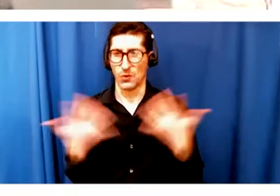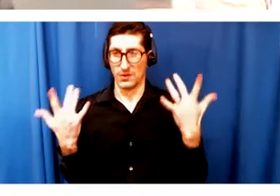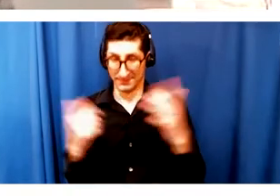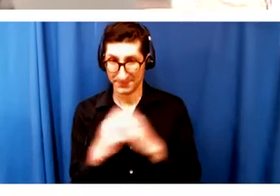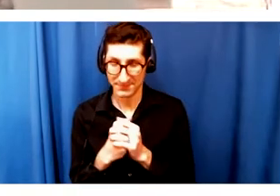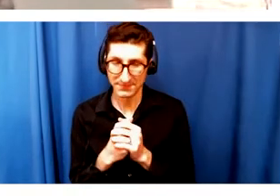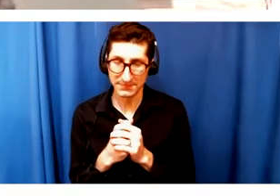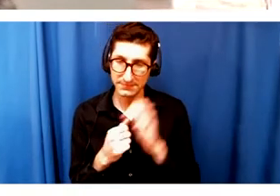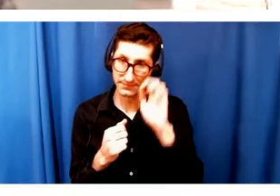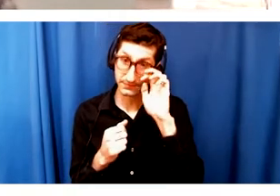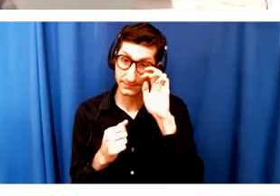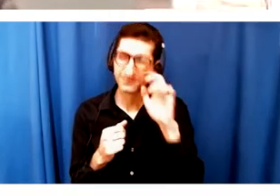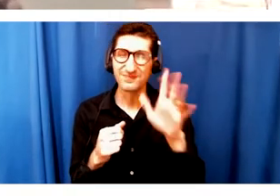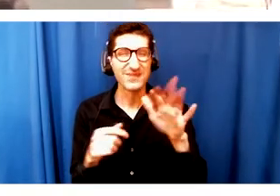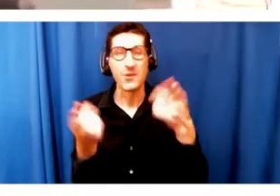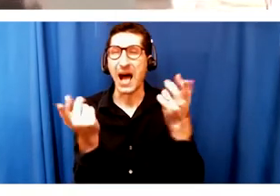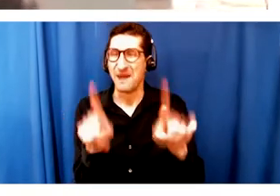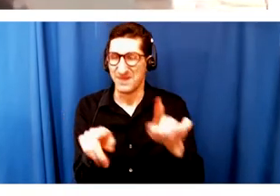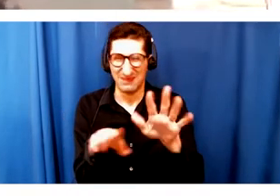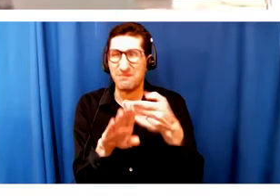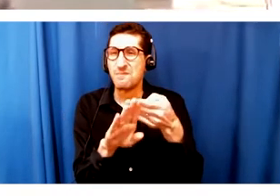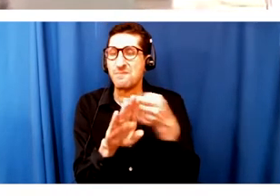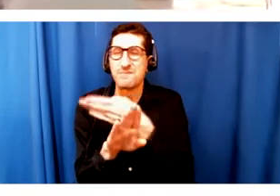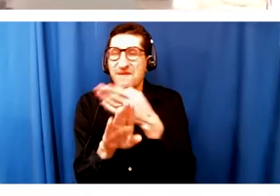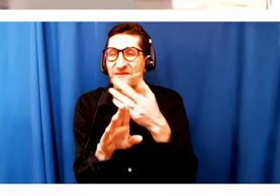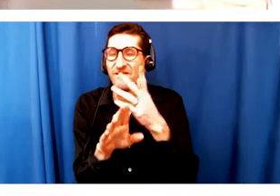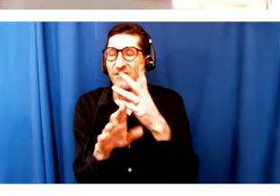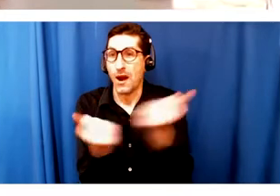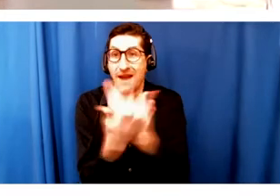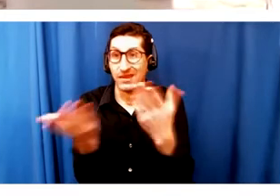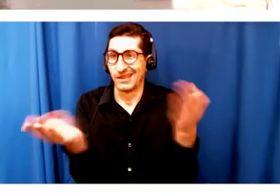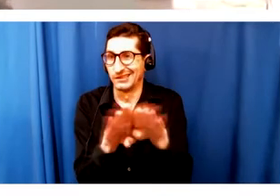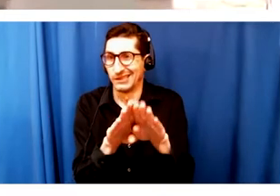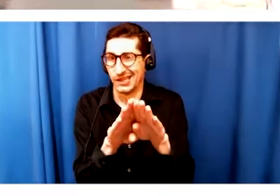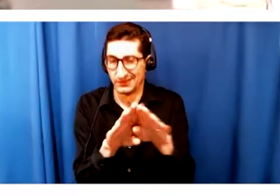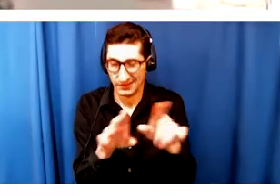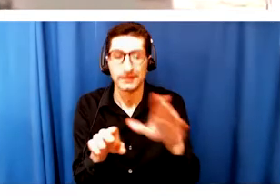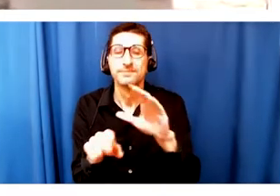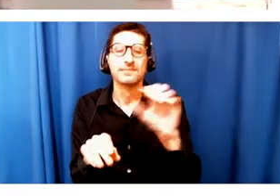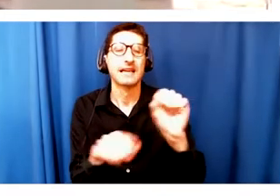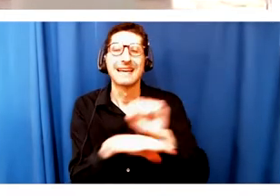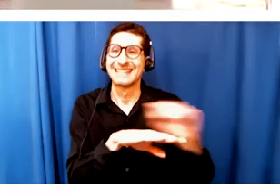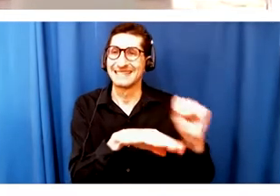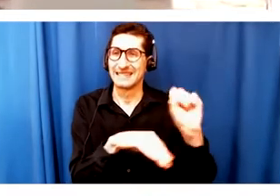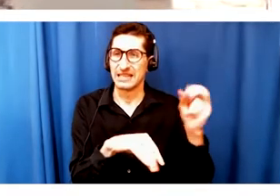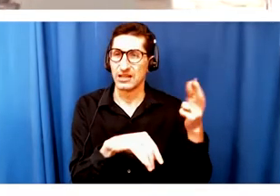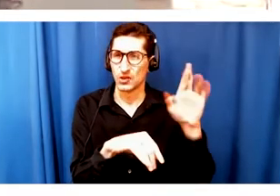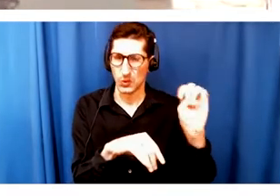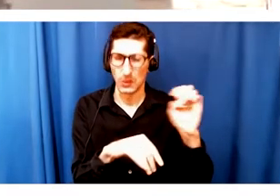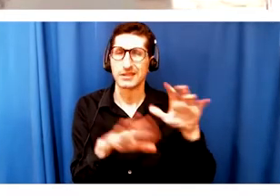beginning of the week right before the pandemic, like right before everything closed down and StageSource were having our board meeting and the board chair